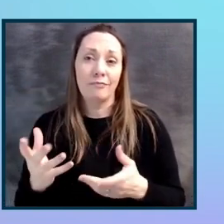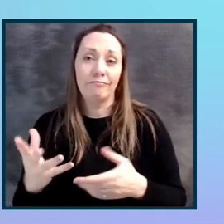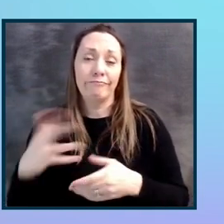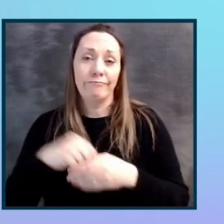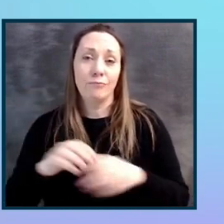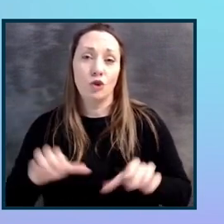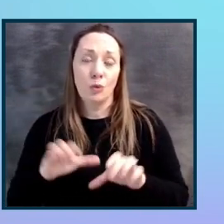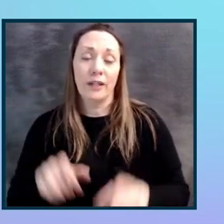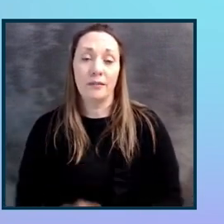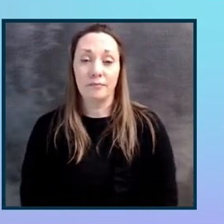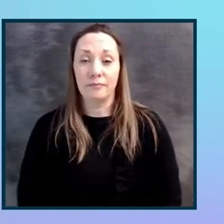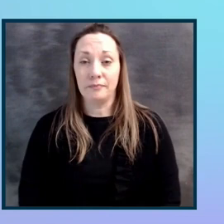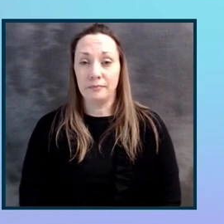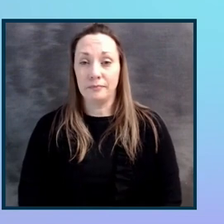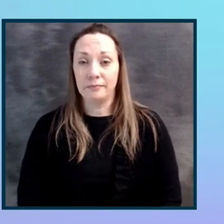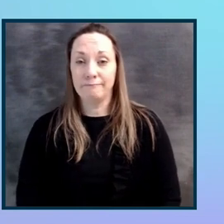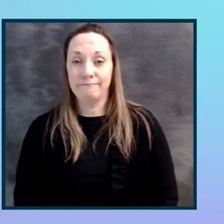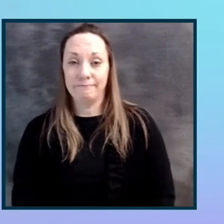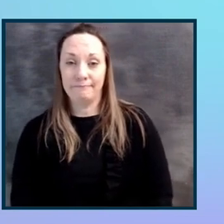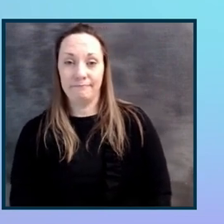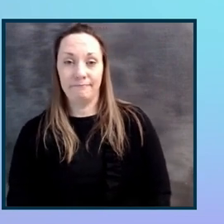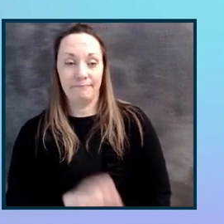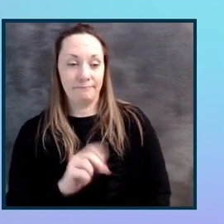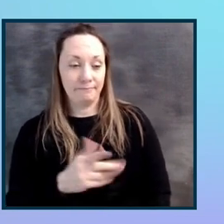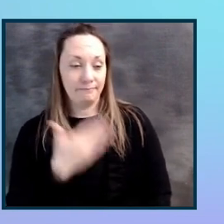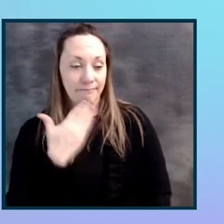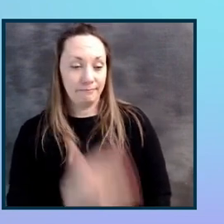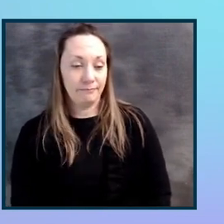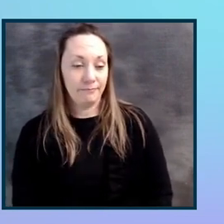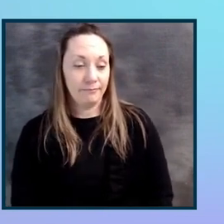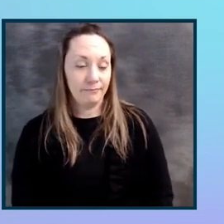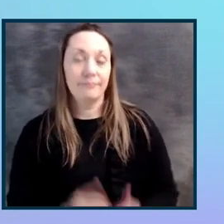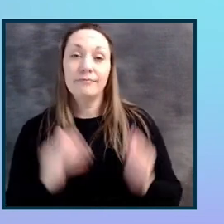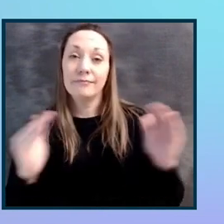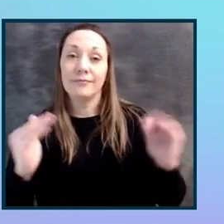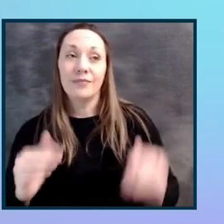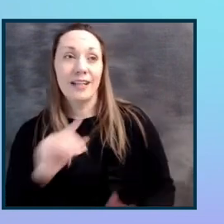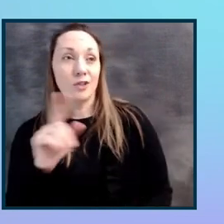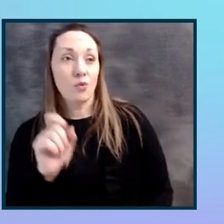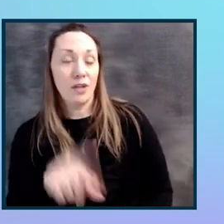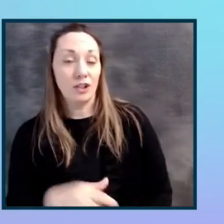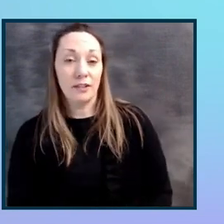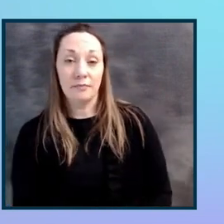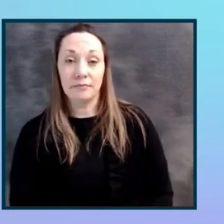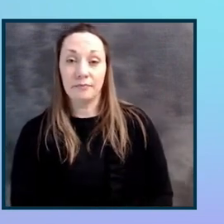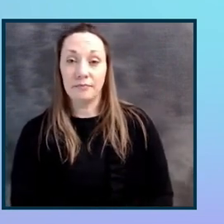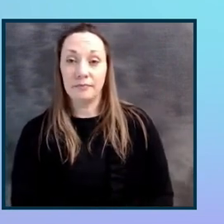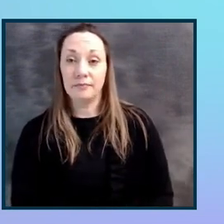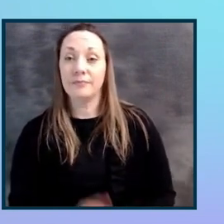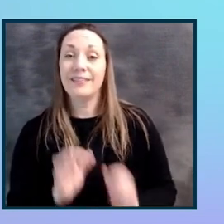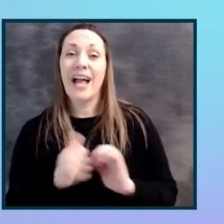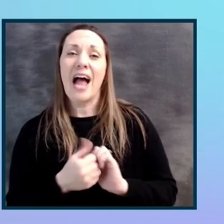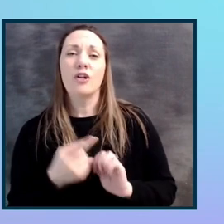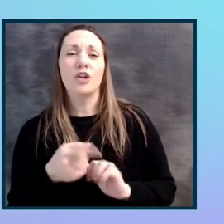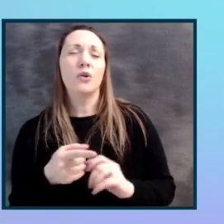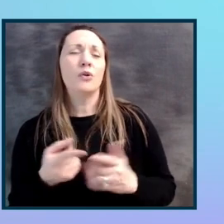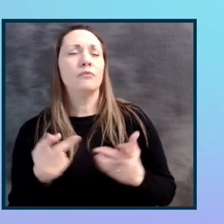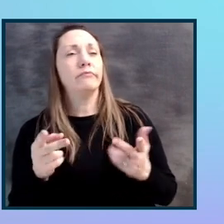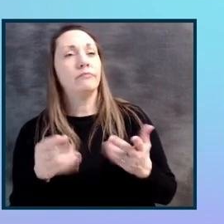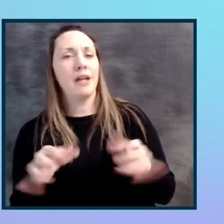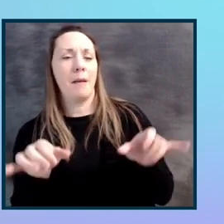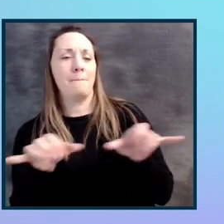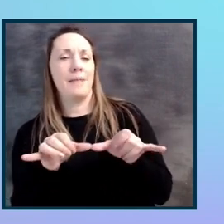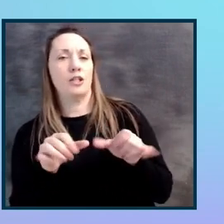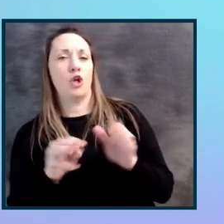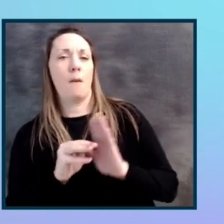Excellent. All right, thank you. All right, next question I have is how do you measure your